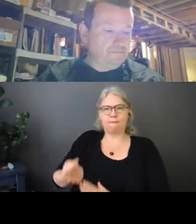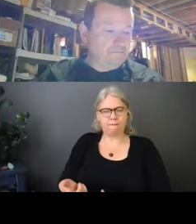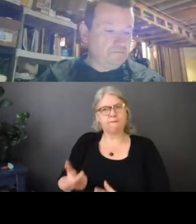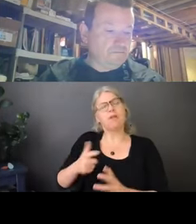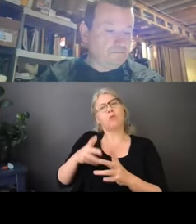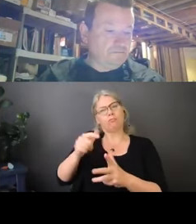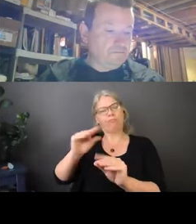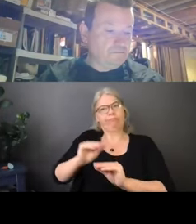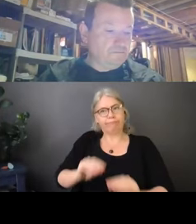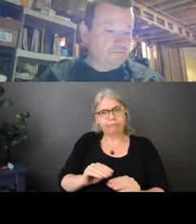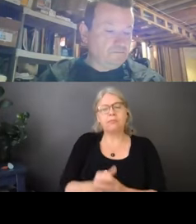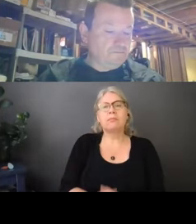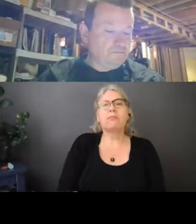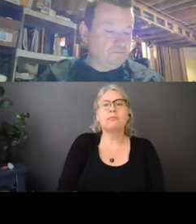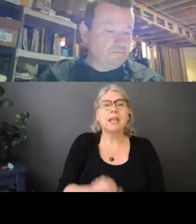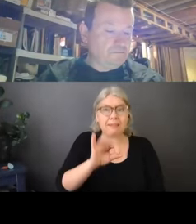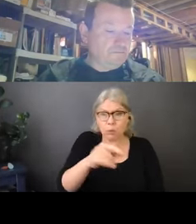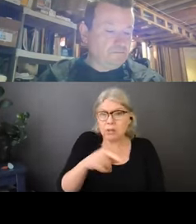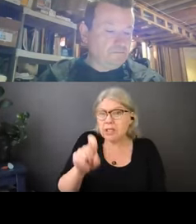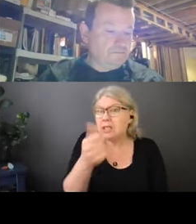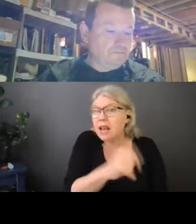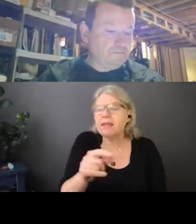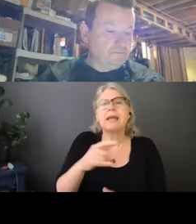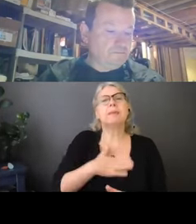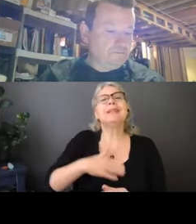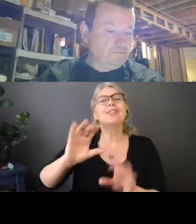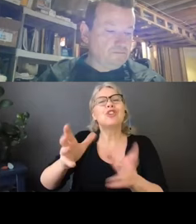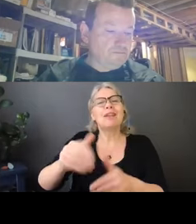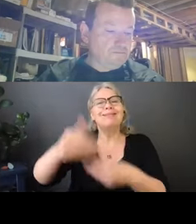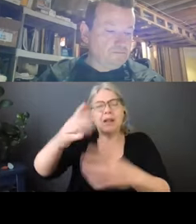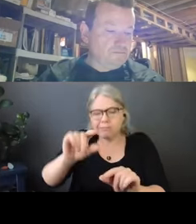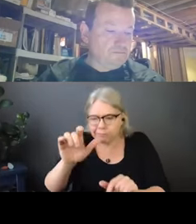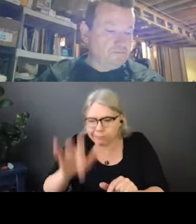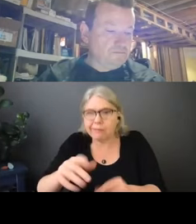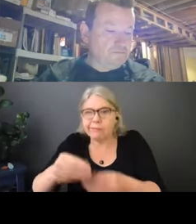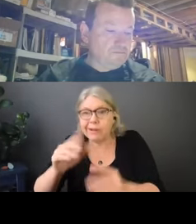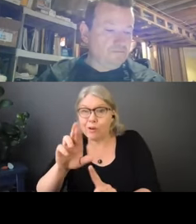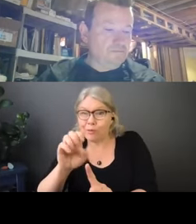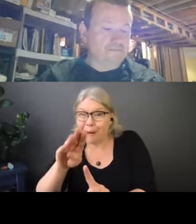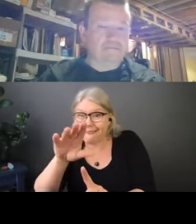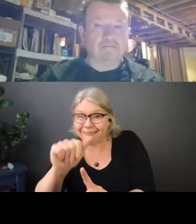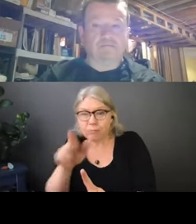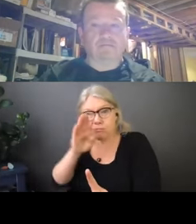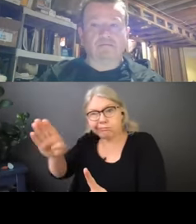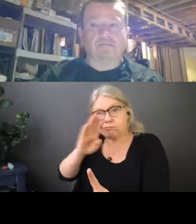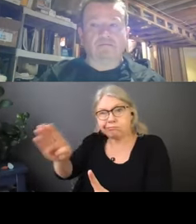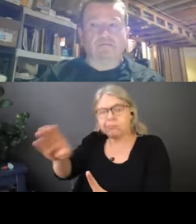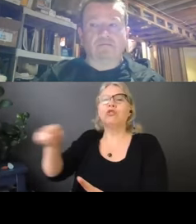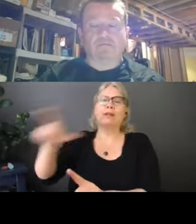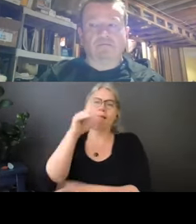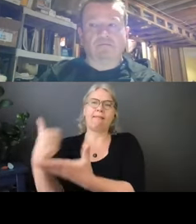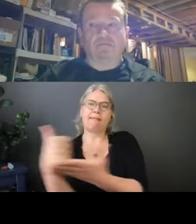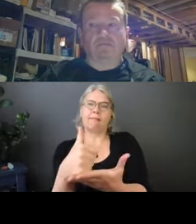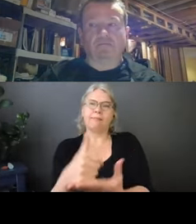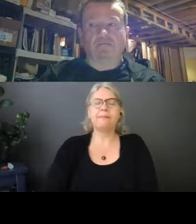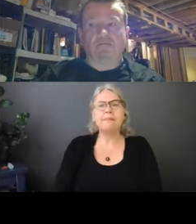in the chat box and she will assist you. We want to create, we want to co-create